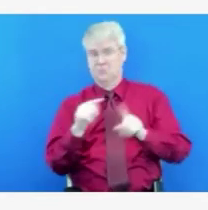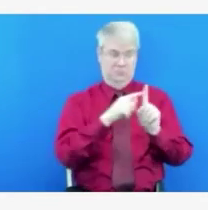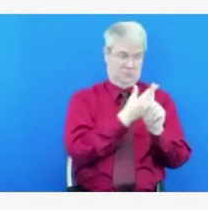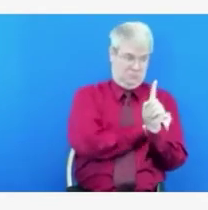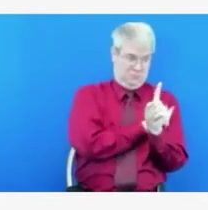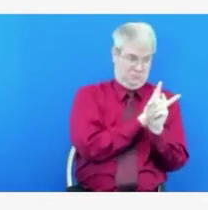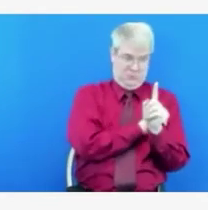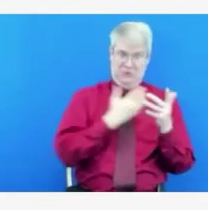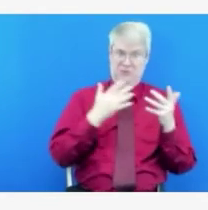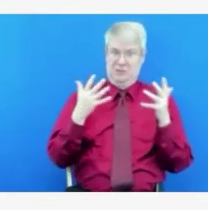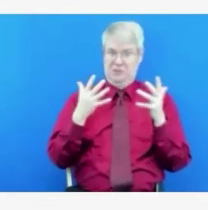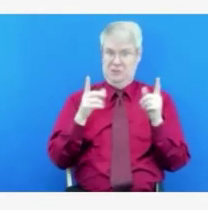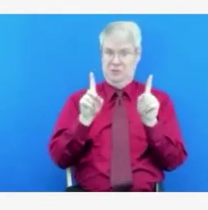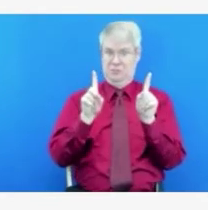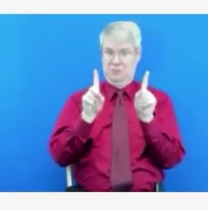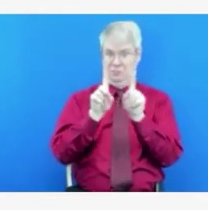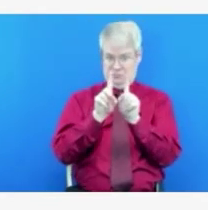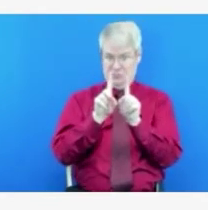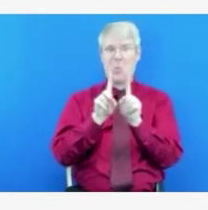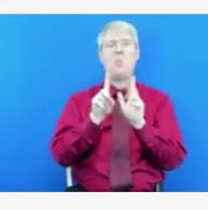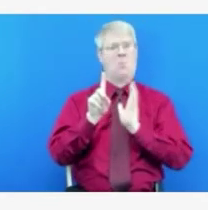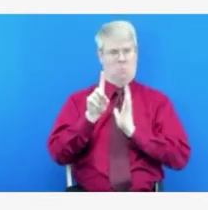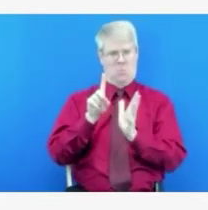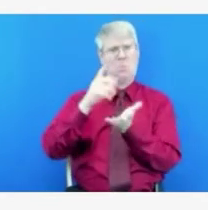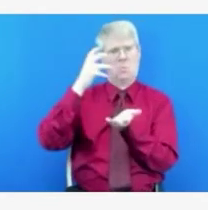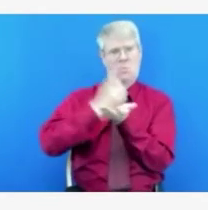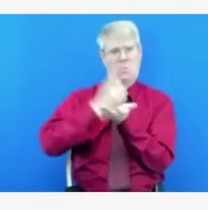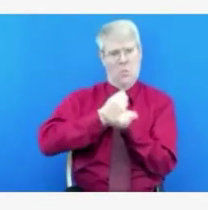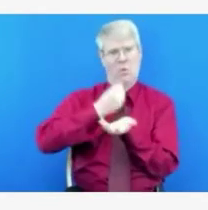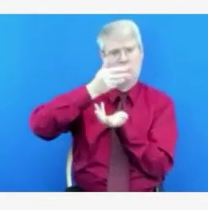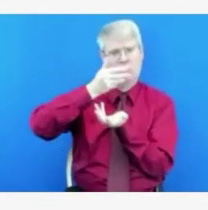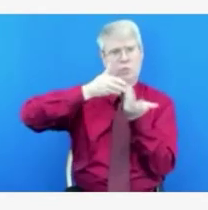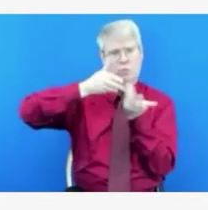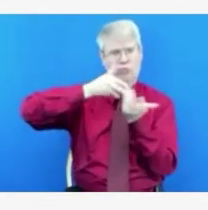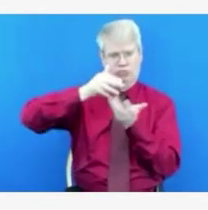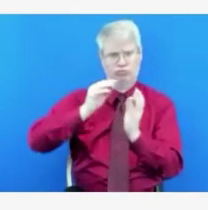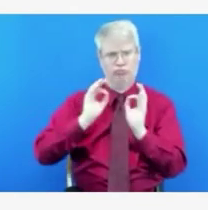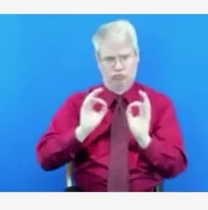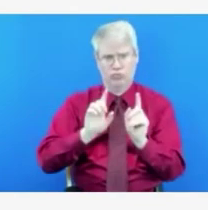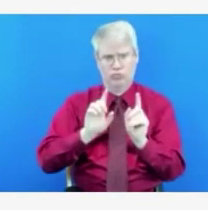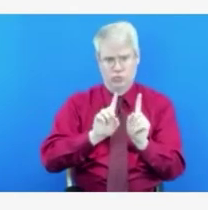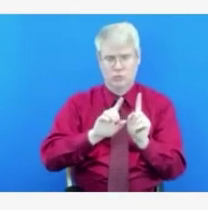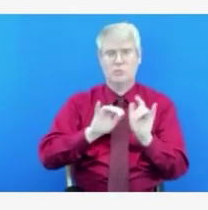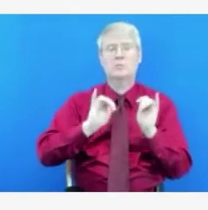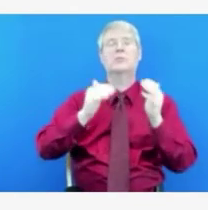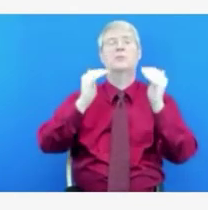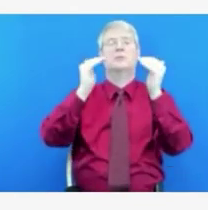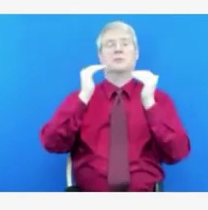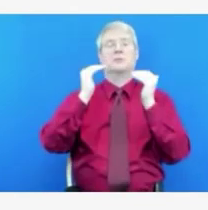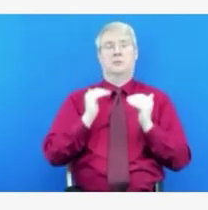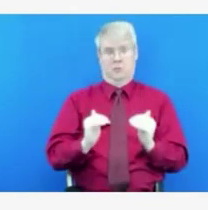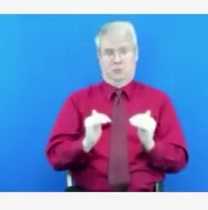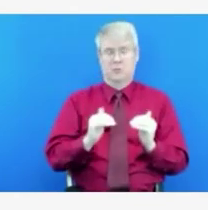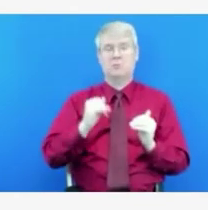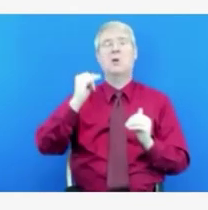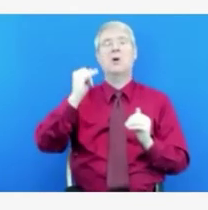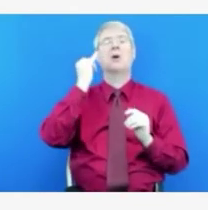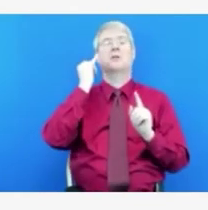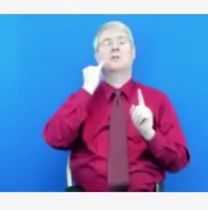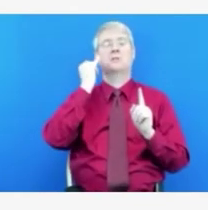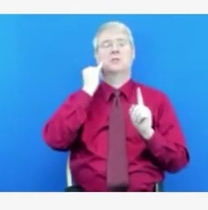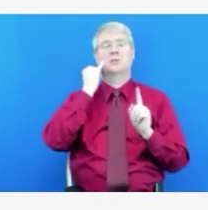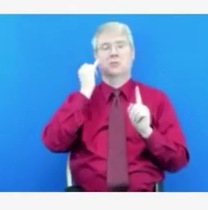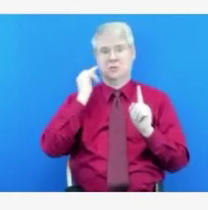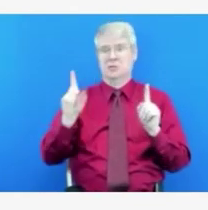trust. Secondly, socialize outside rather than indoors. We know that being outdoors is healthy and